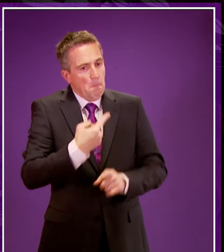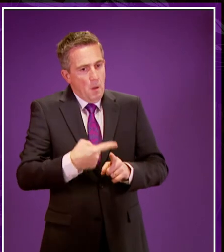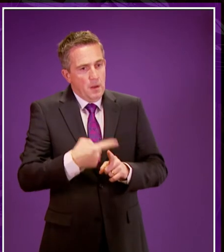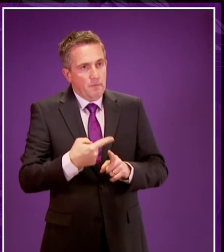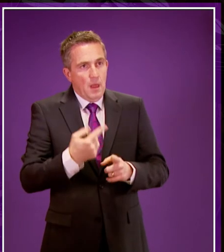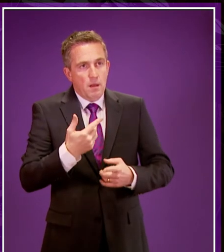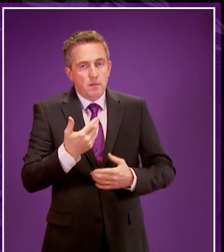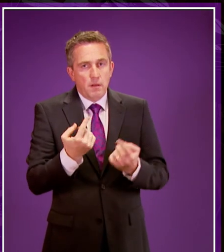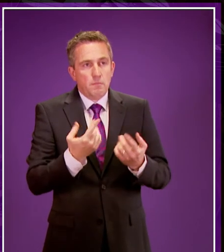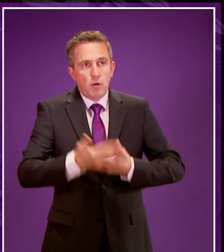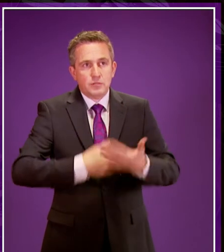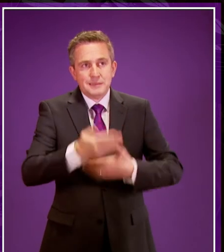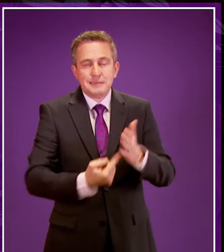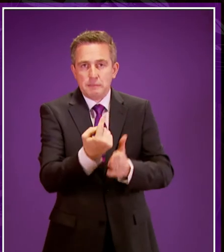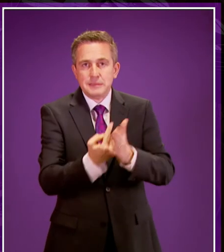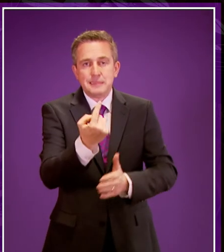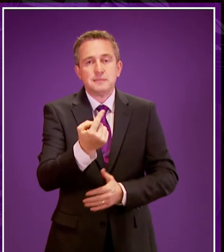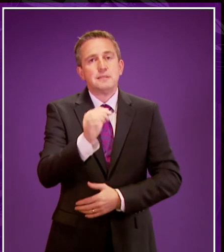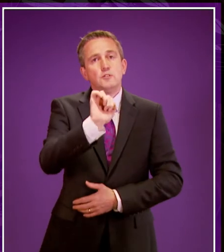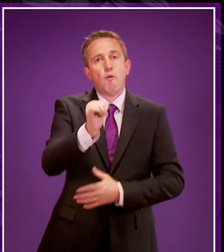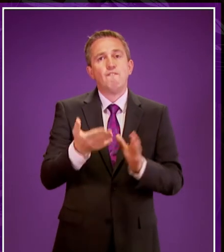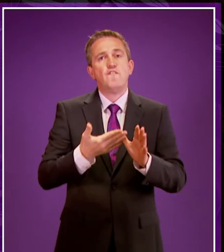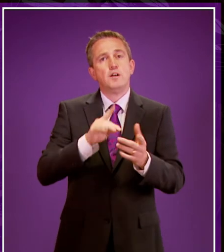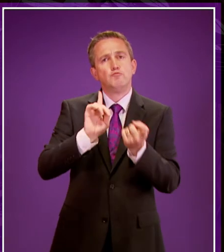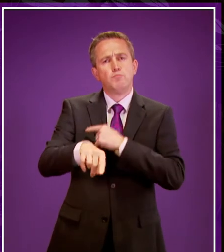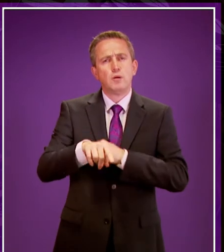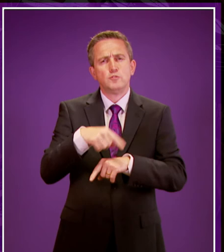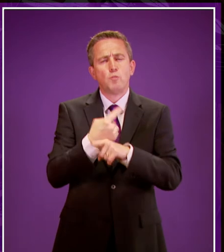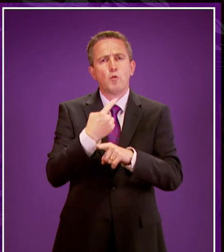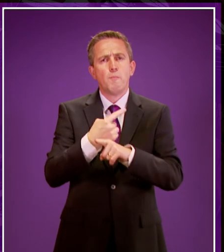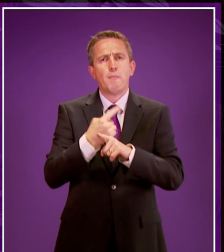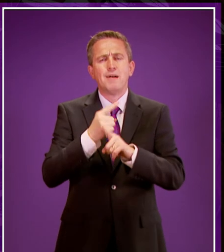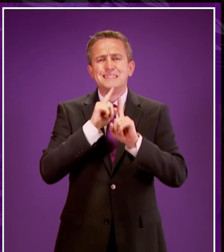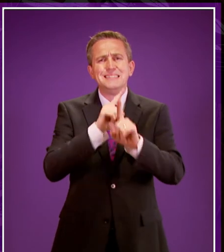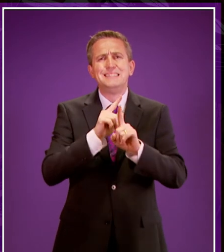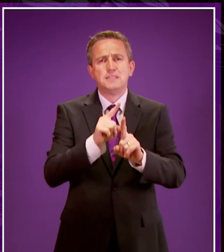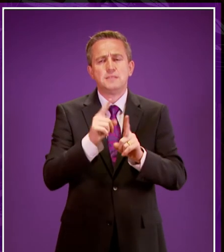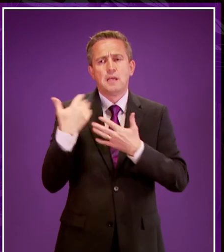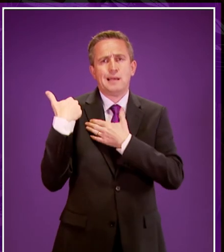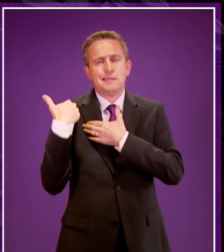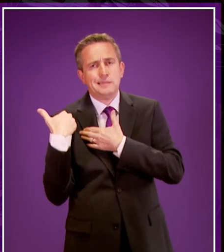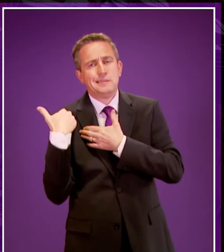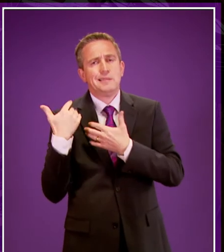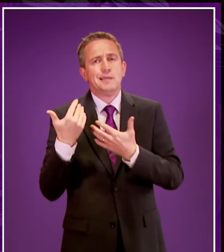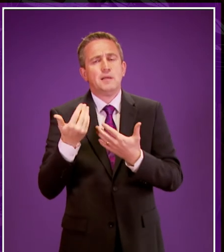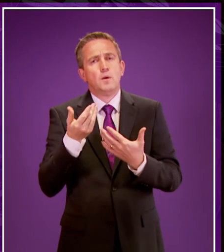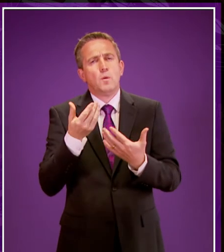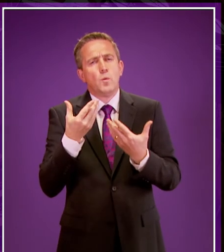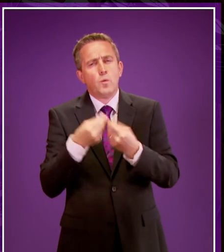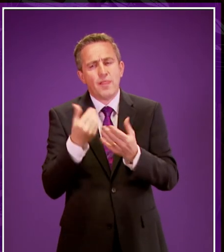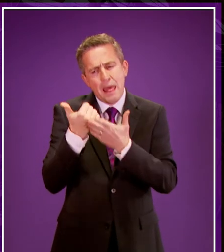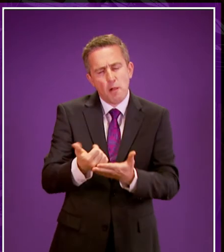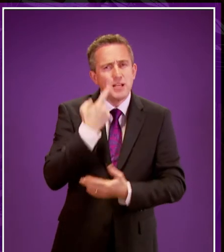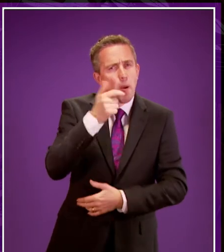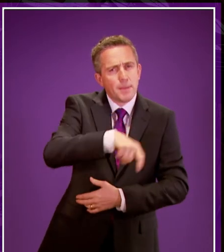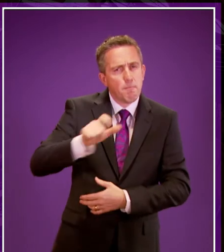being made. You mentioned in your first response about teachers taking on some of the workload where in terms of helping